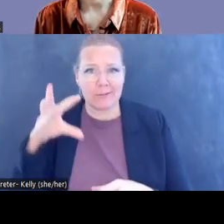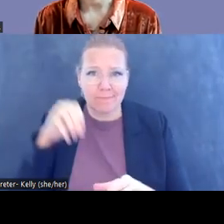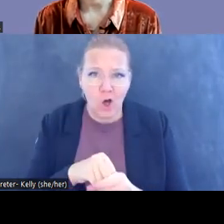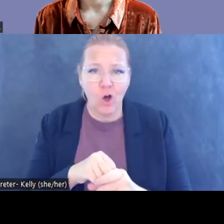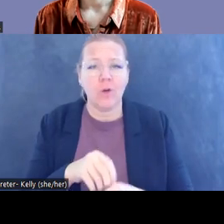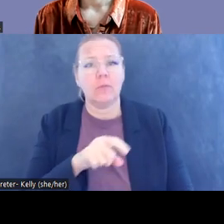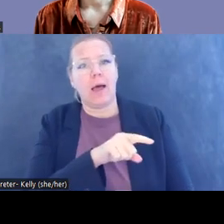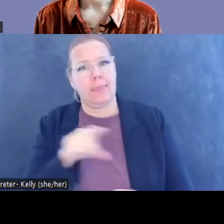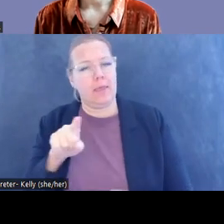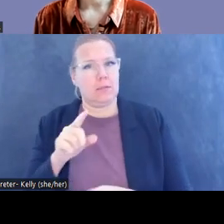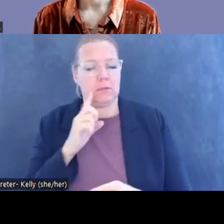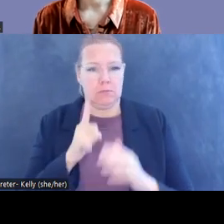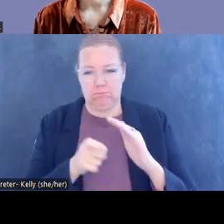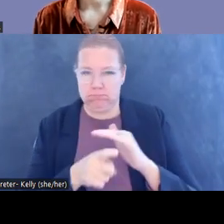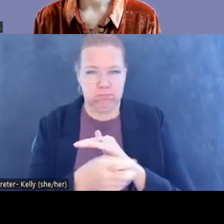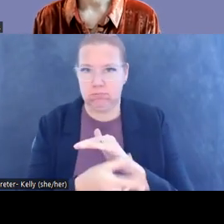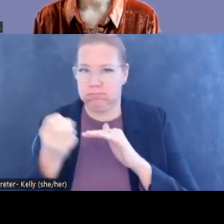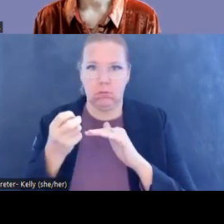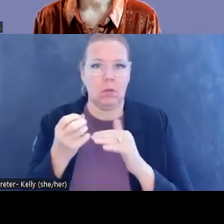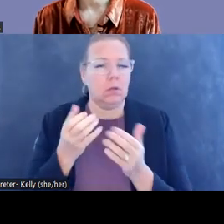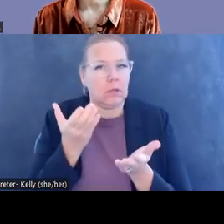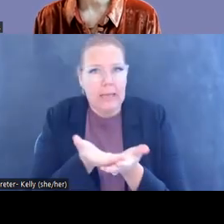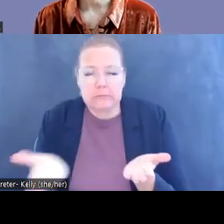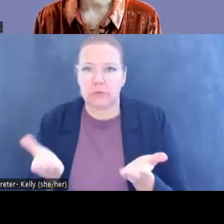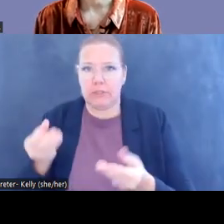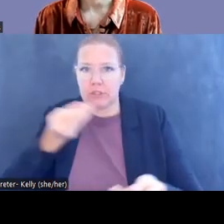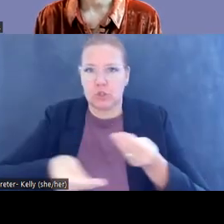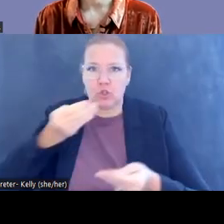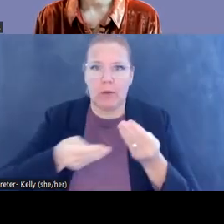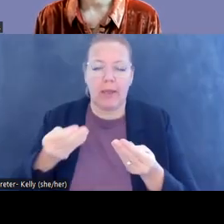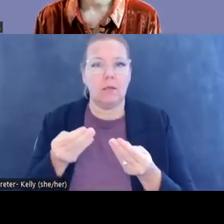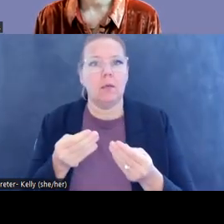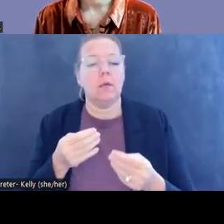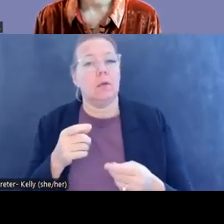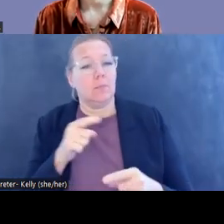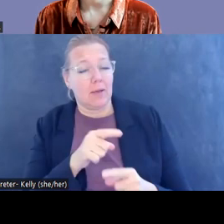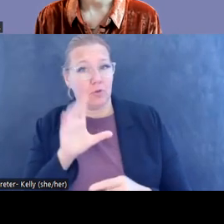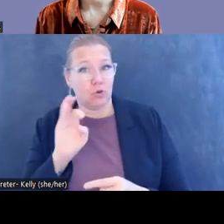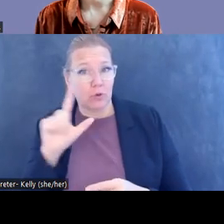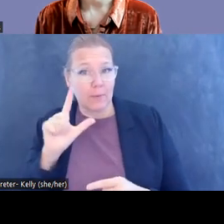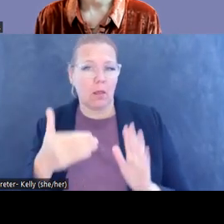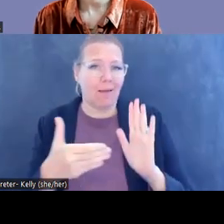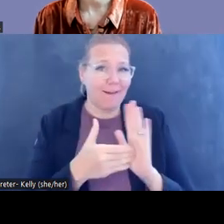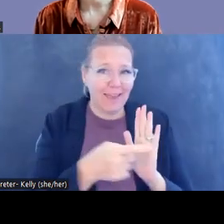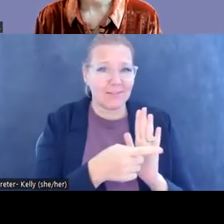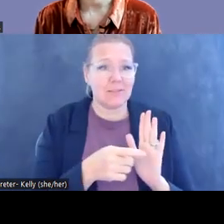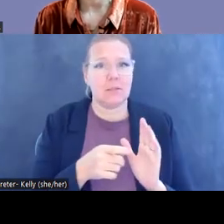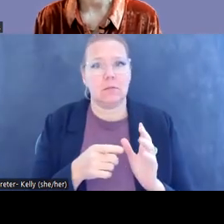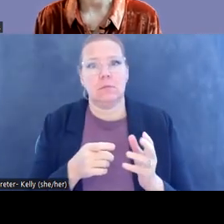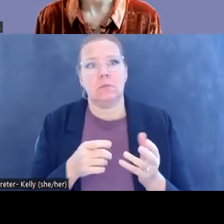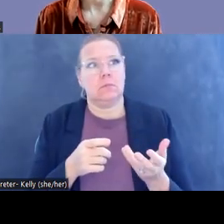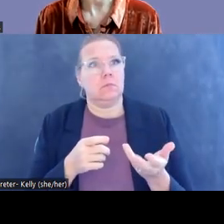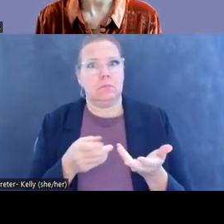antiquities trade, criminal charges like this, especially against traffickers, are actually